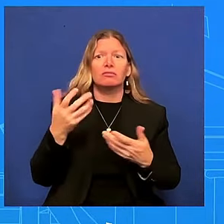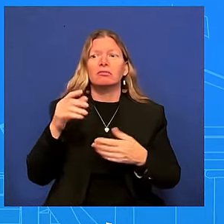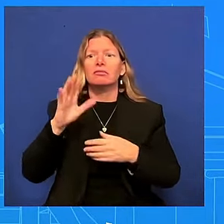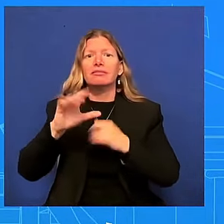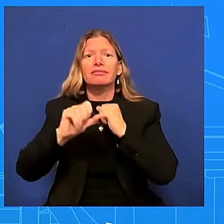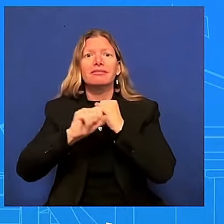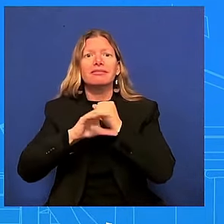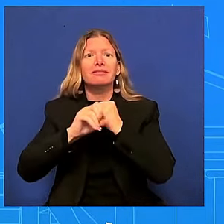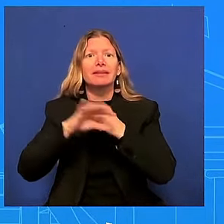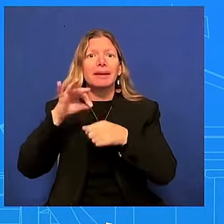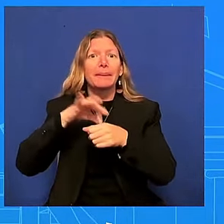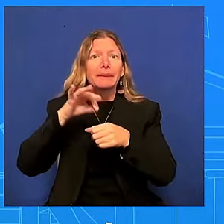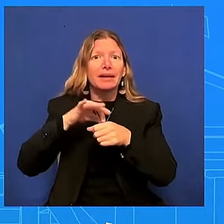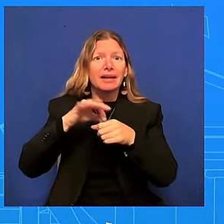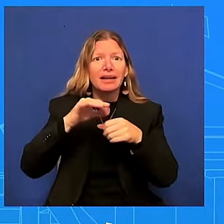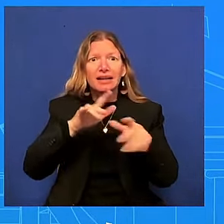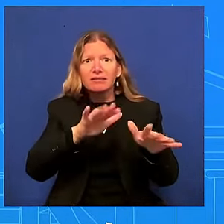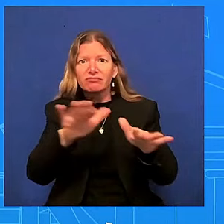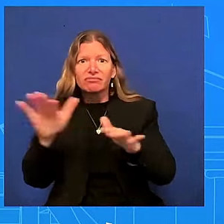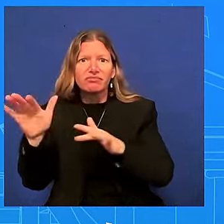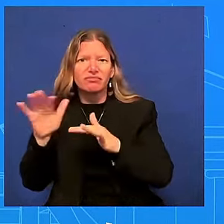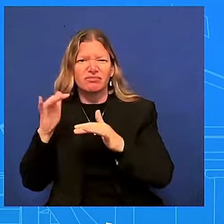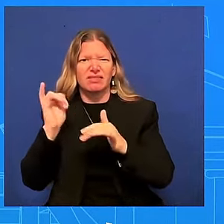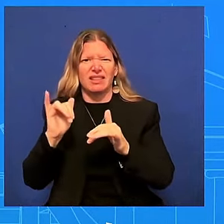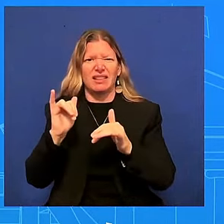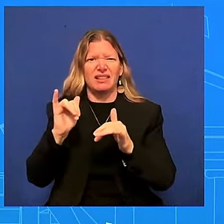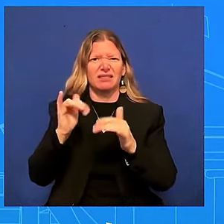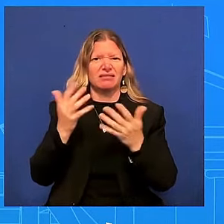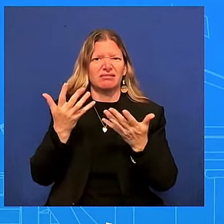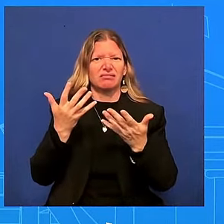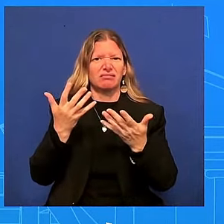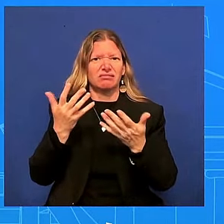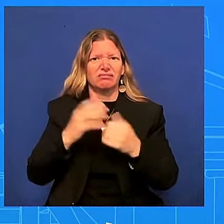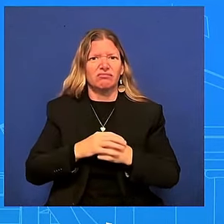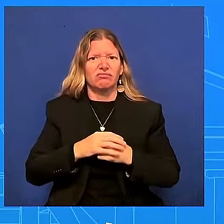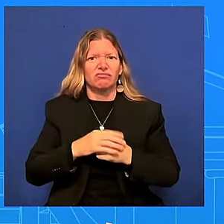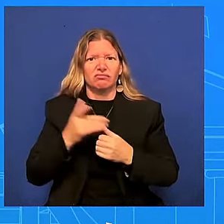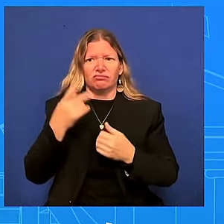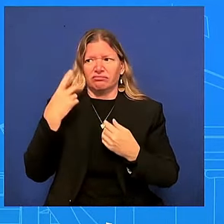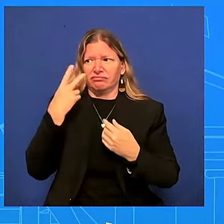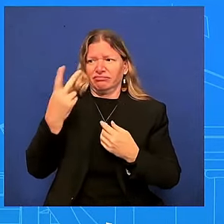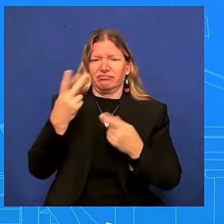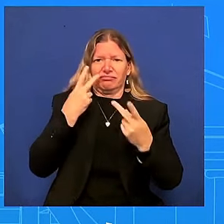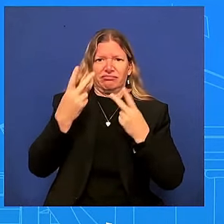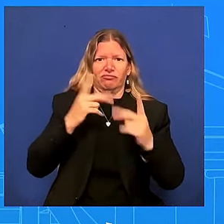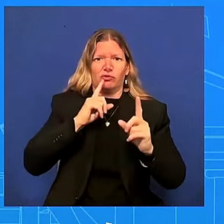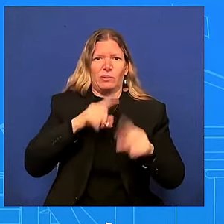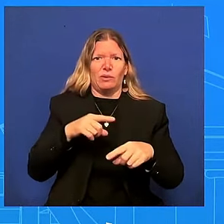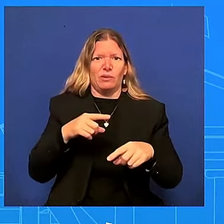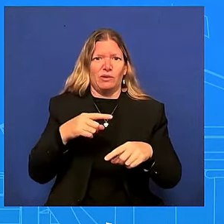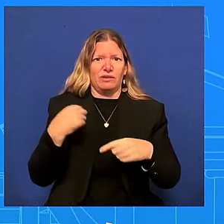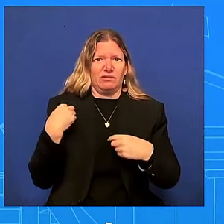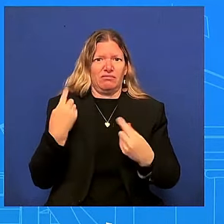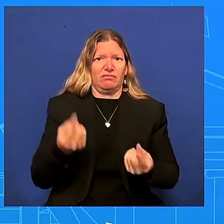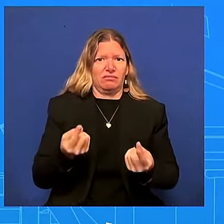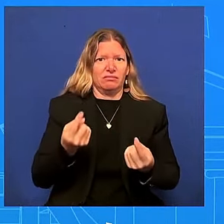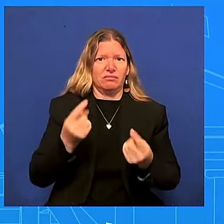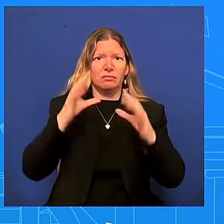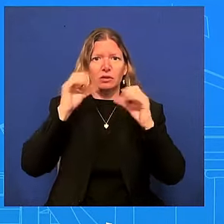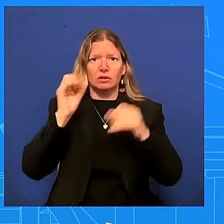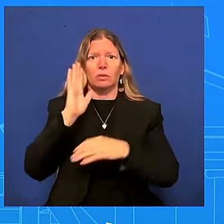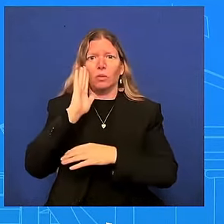have reported on on that as well uh now this week the president is going to take some time and talk to uh those congressional members